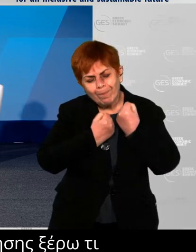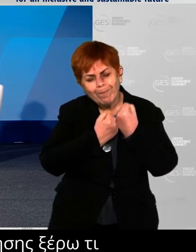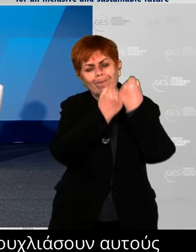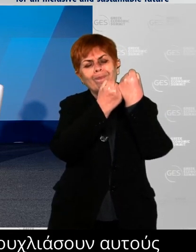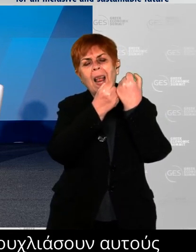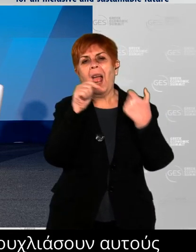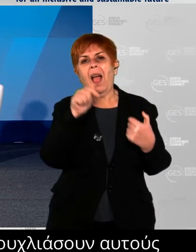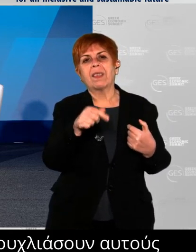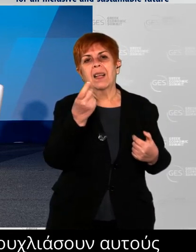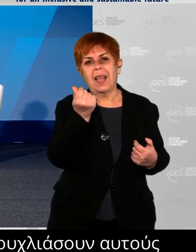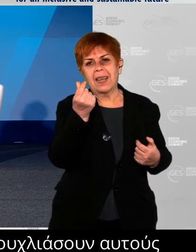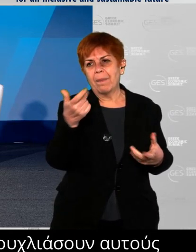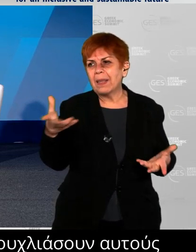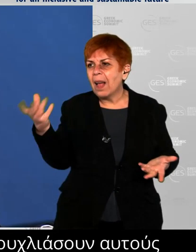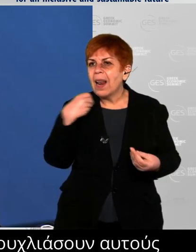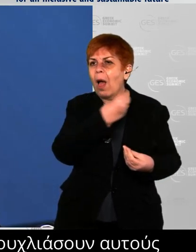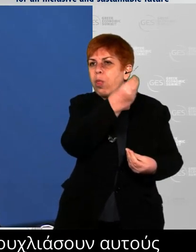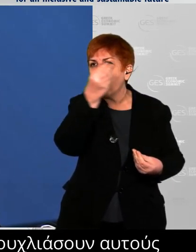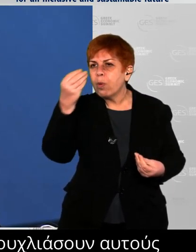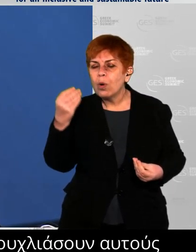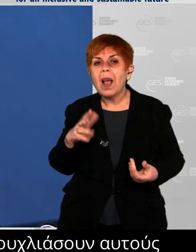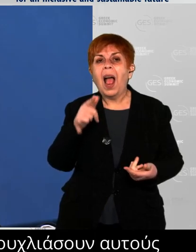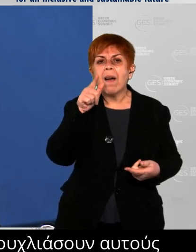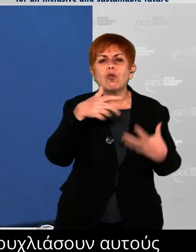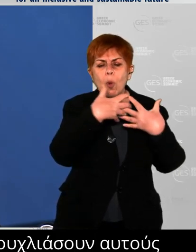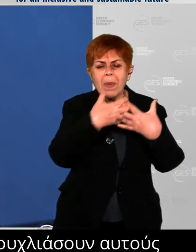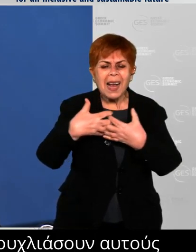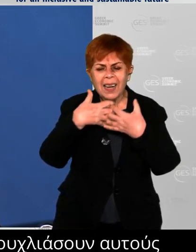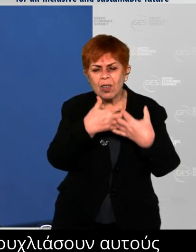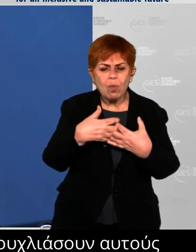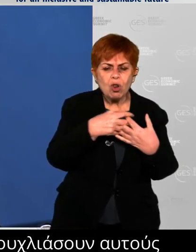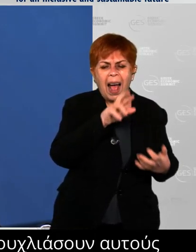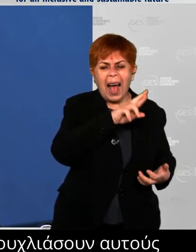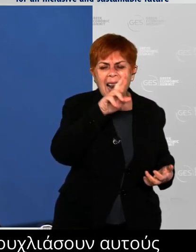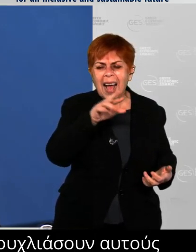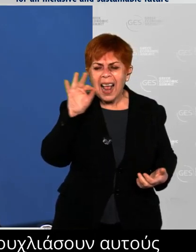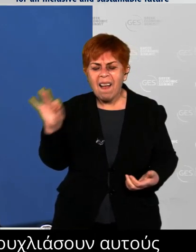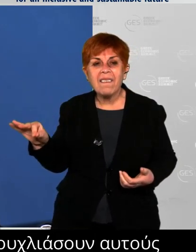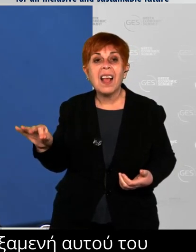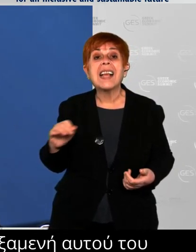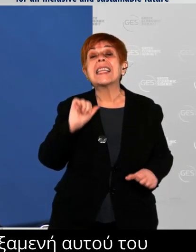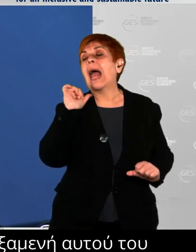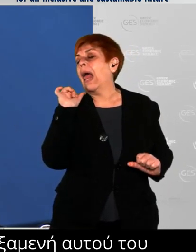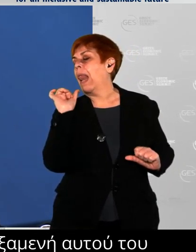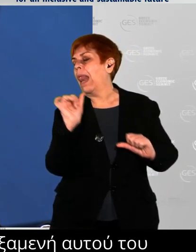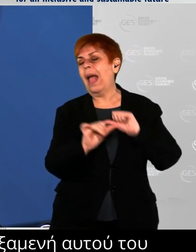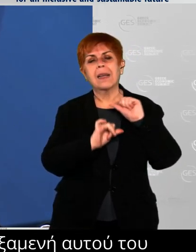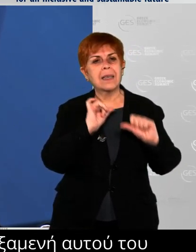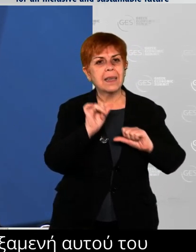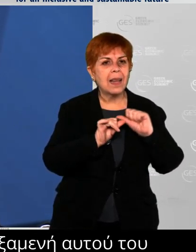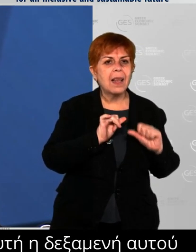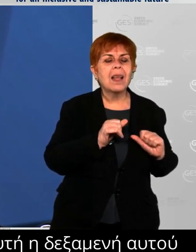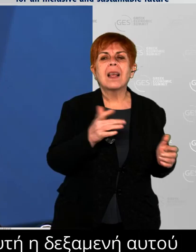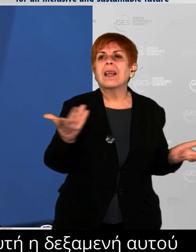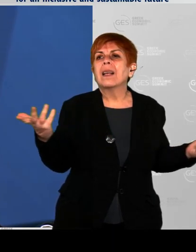be the game changer that it should be for the structure of the Greek economy. And I think one of the things that